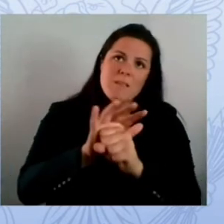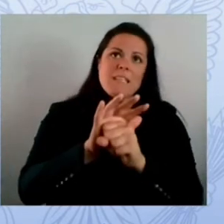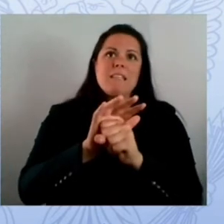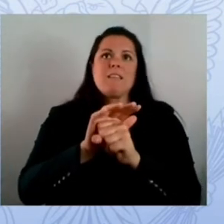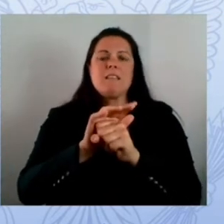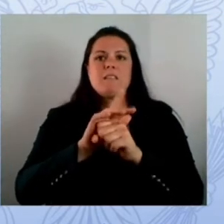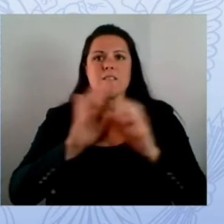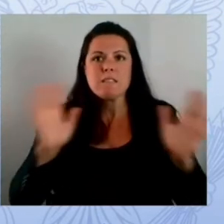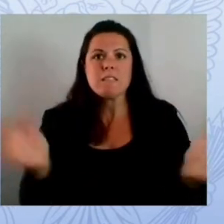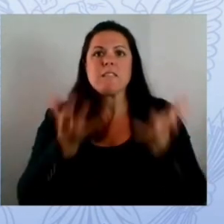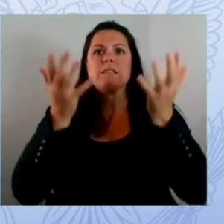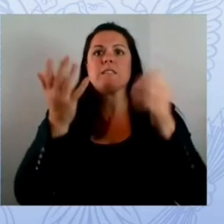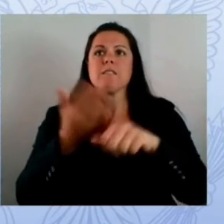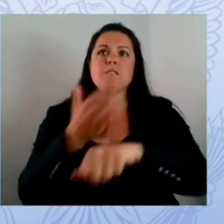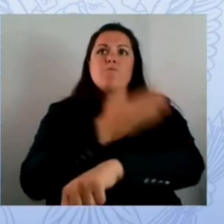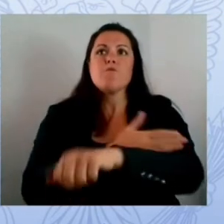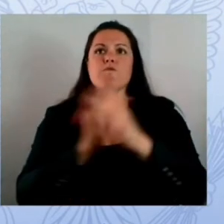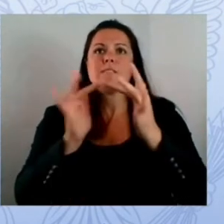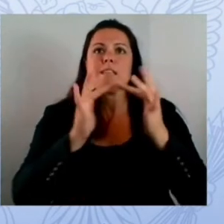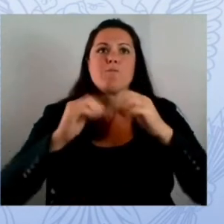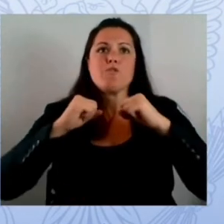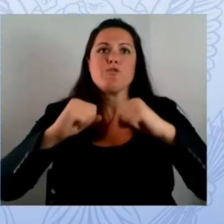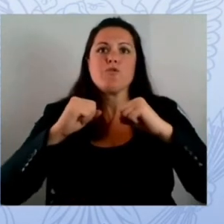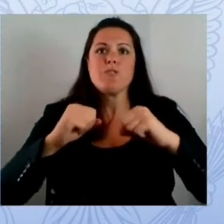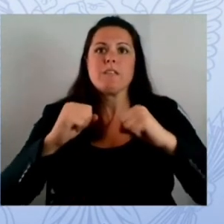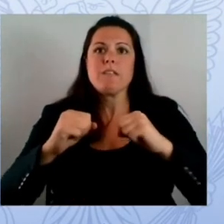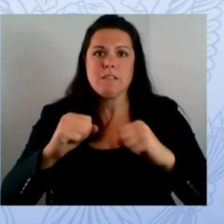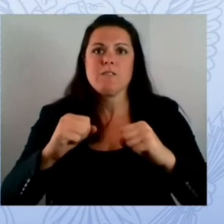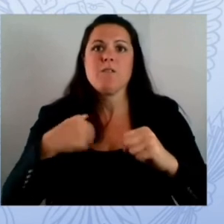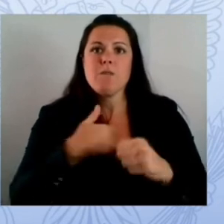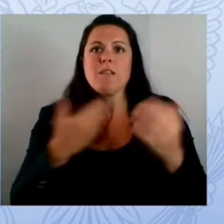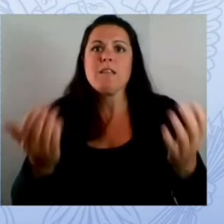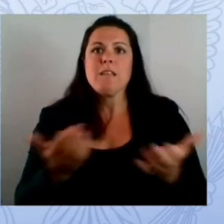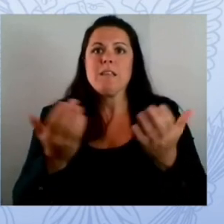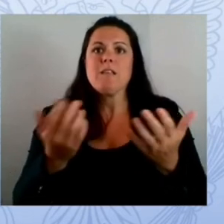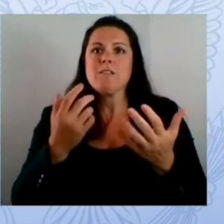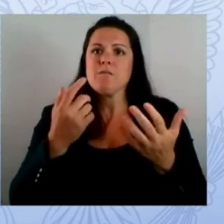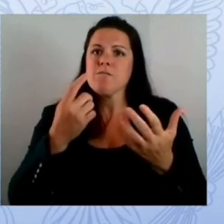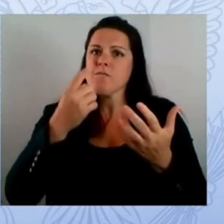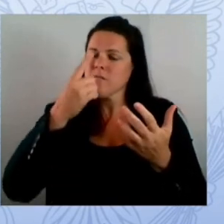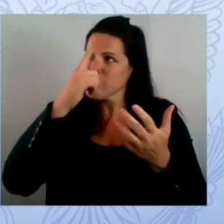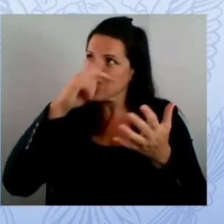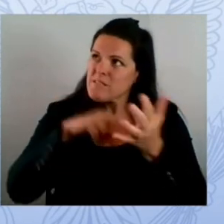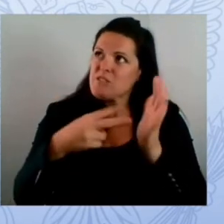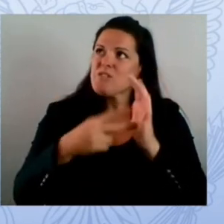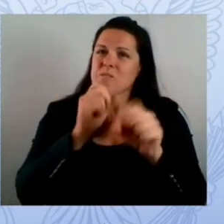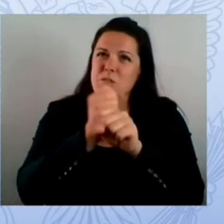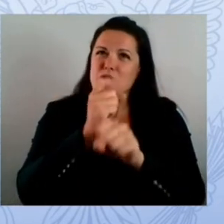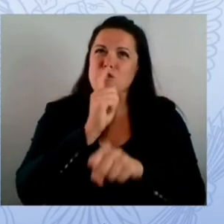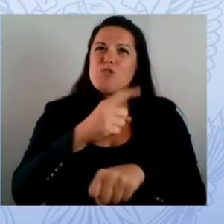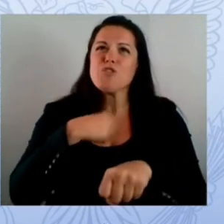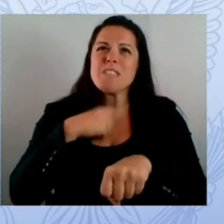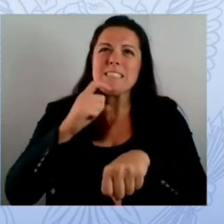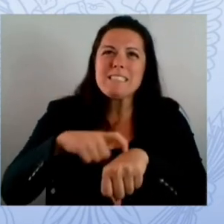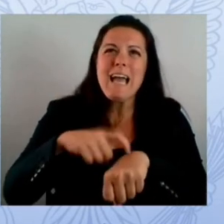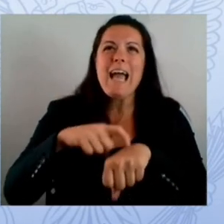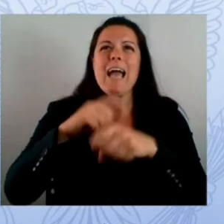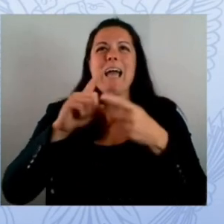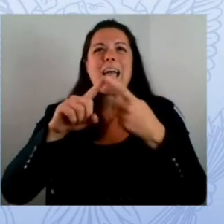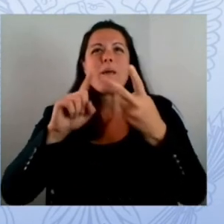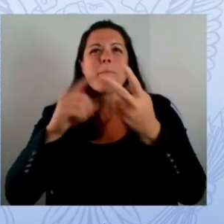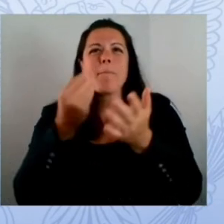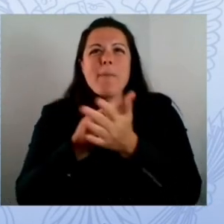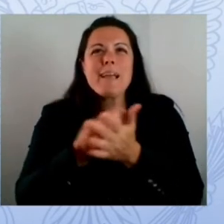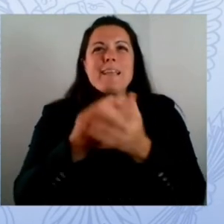you very much cindy so